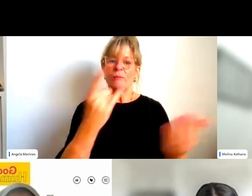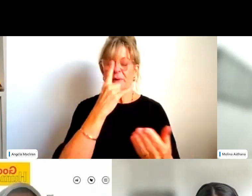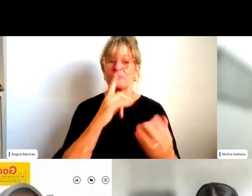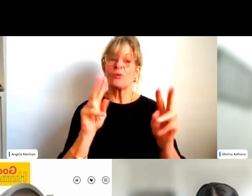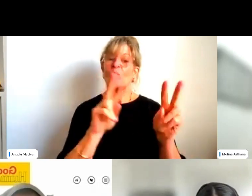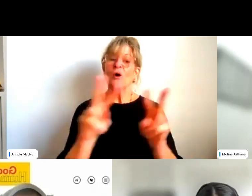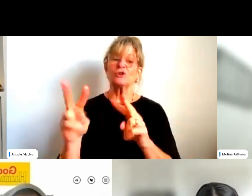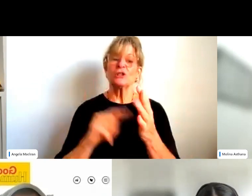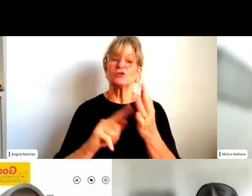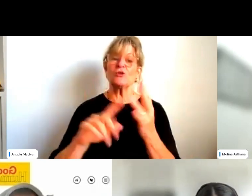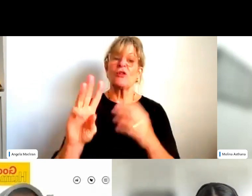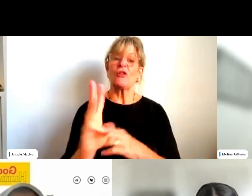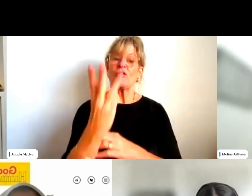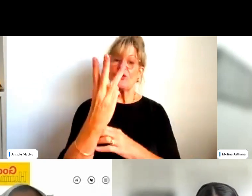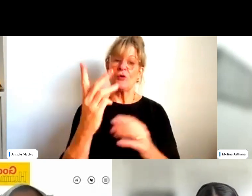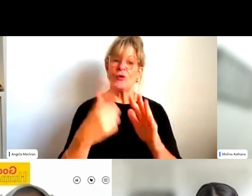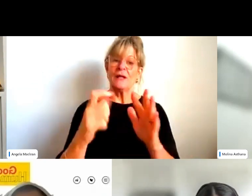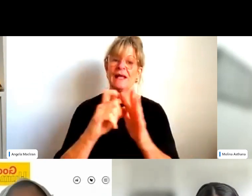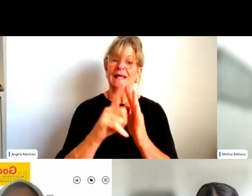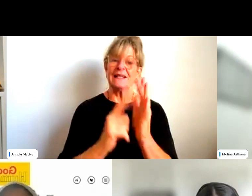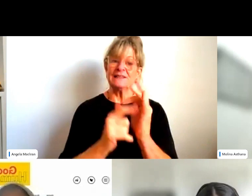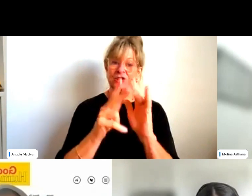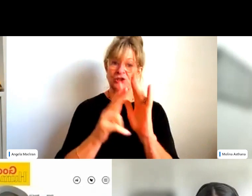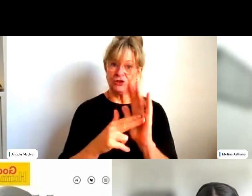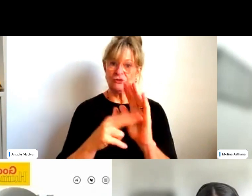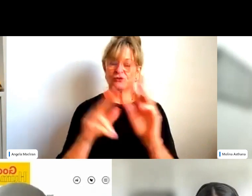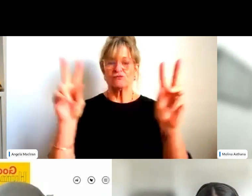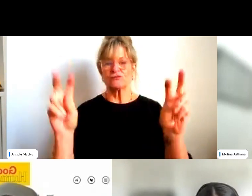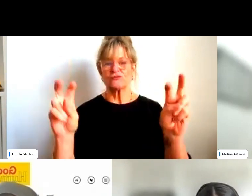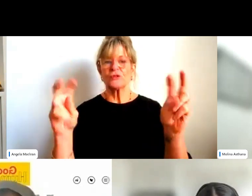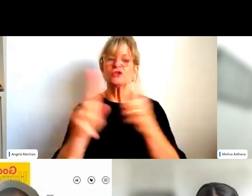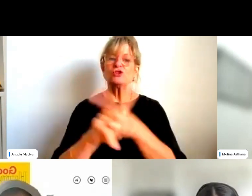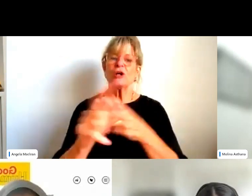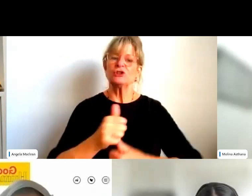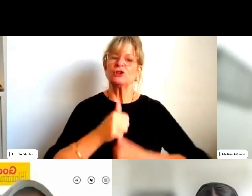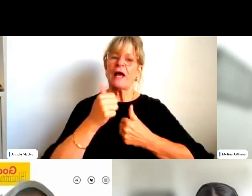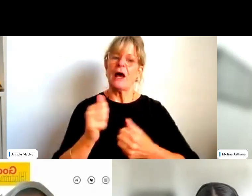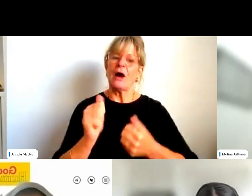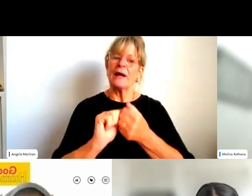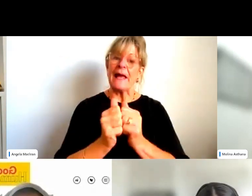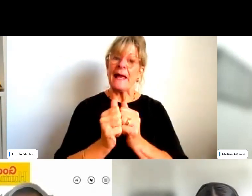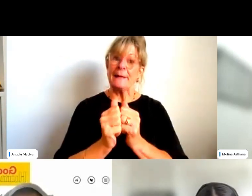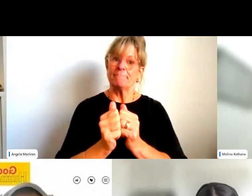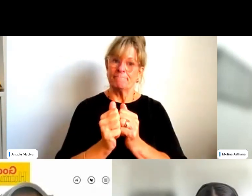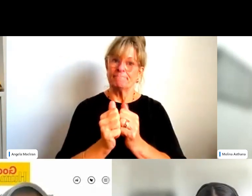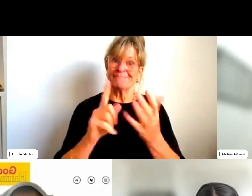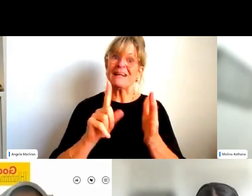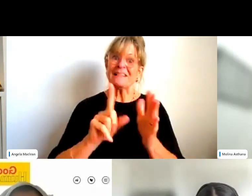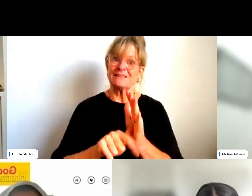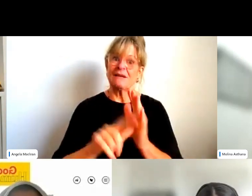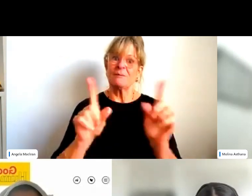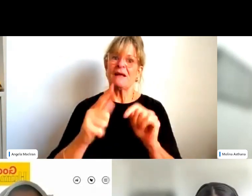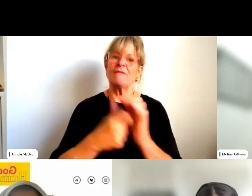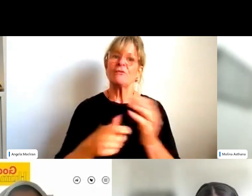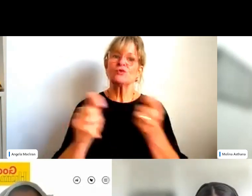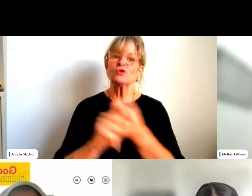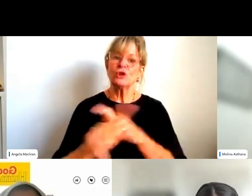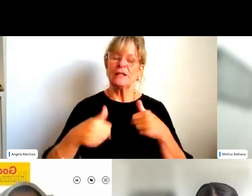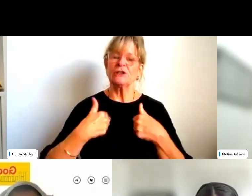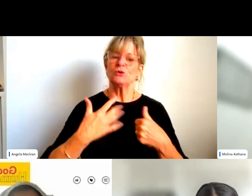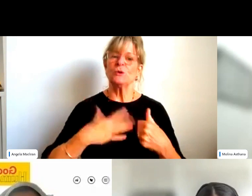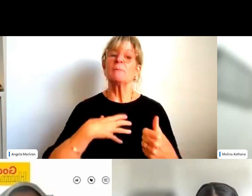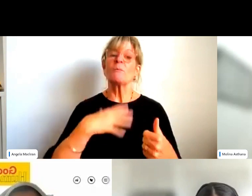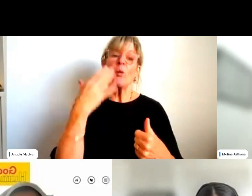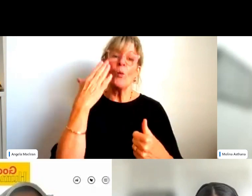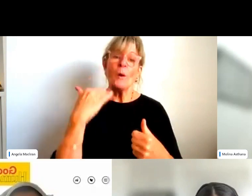third edition of the Change Our Game Conversation series. It's time for change. We need more women in sports leadership. Definitely.